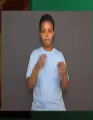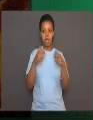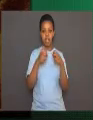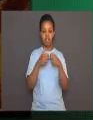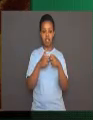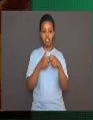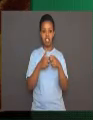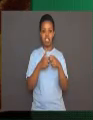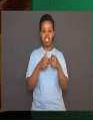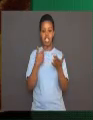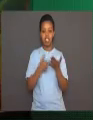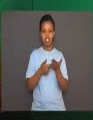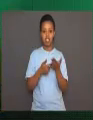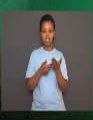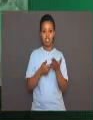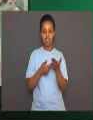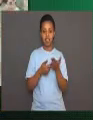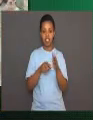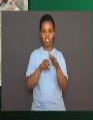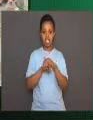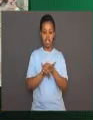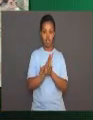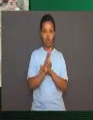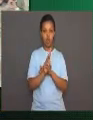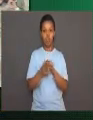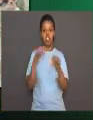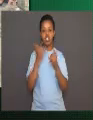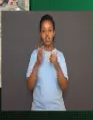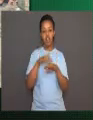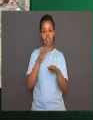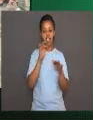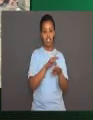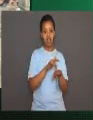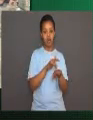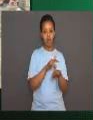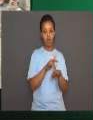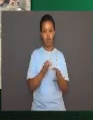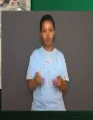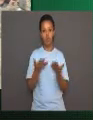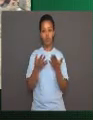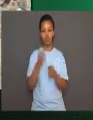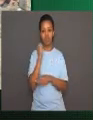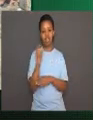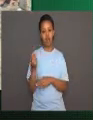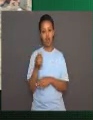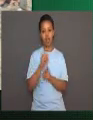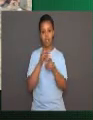tail of the snail, the gill withdrawal response will be much stronger.